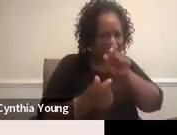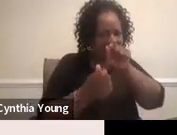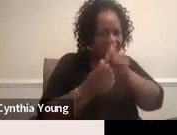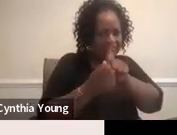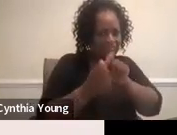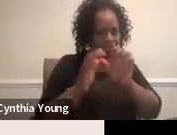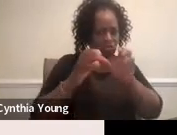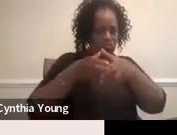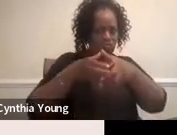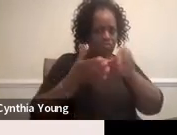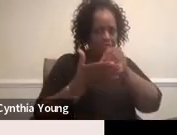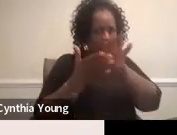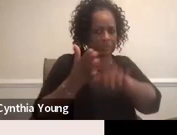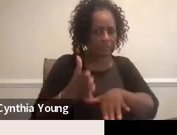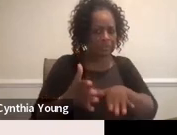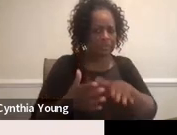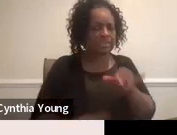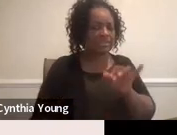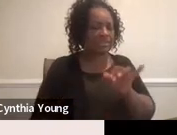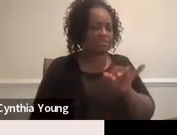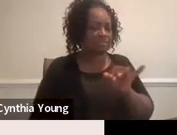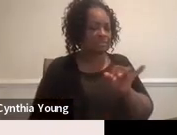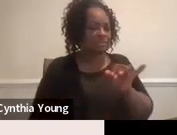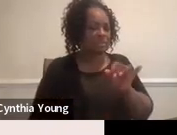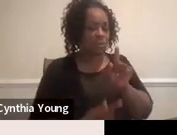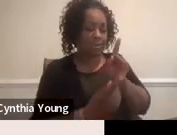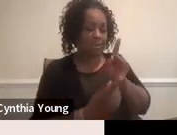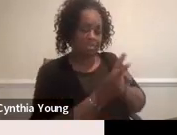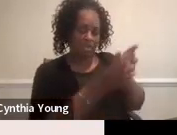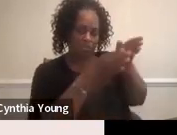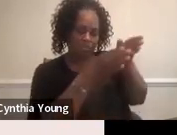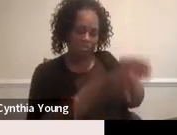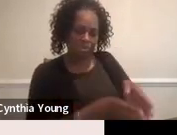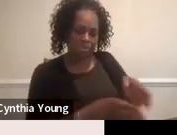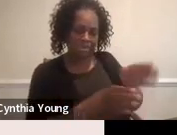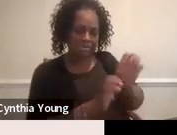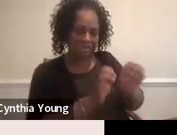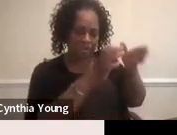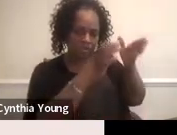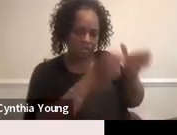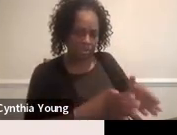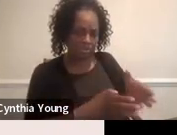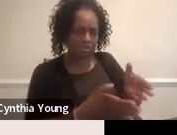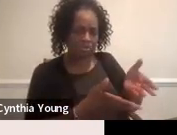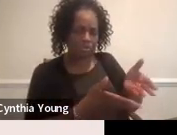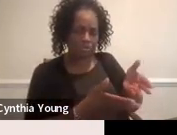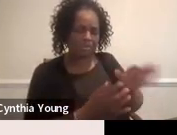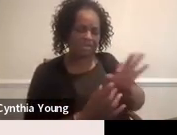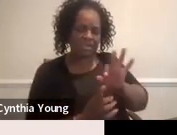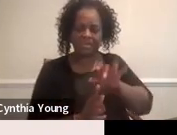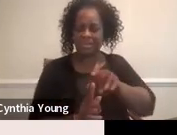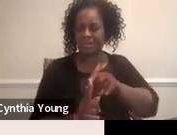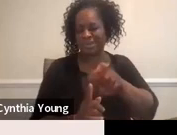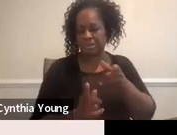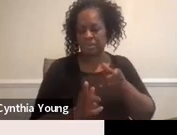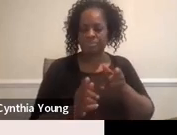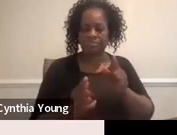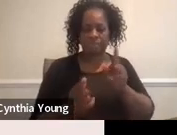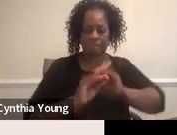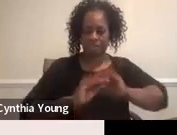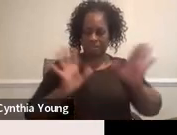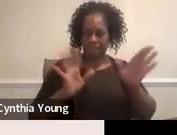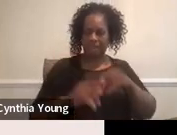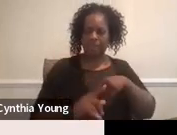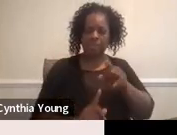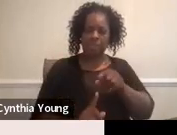group of students. So we met with the, um, special ed director and we found